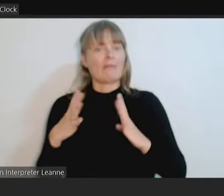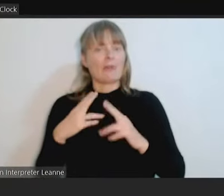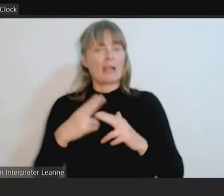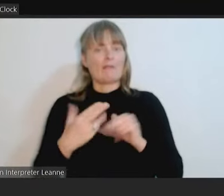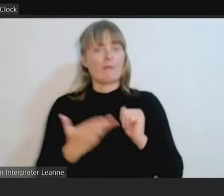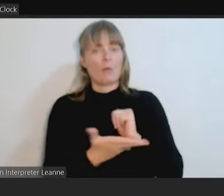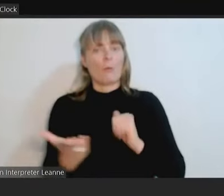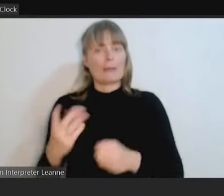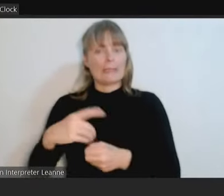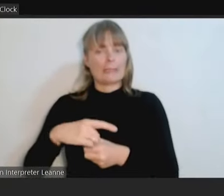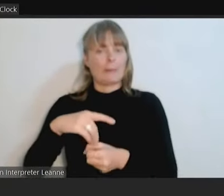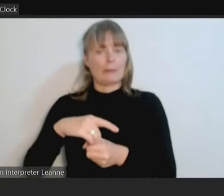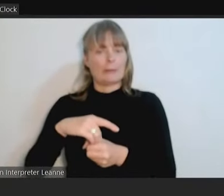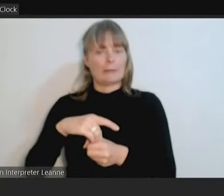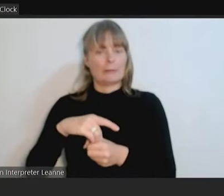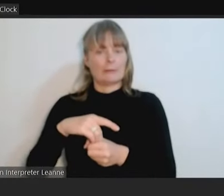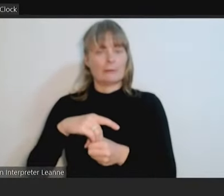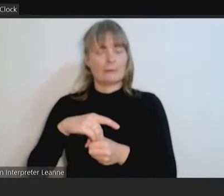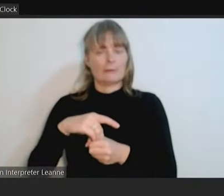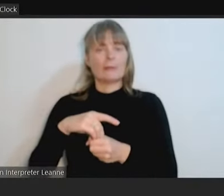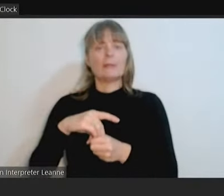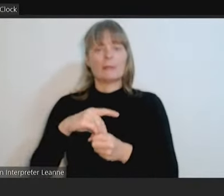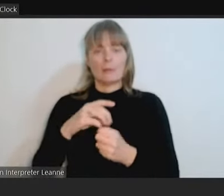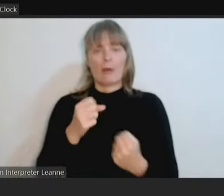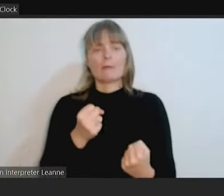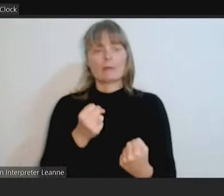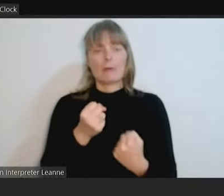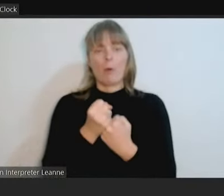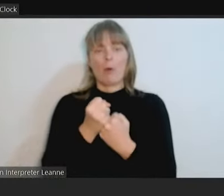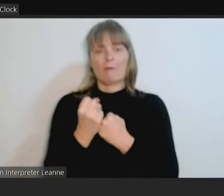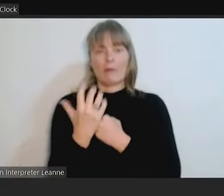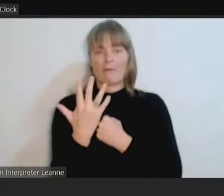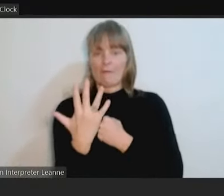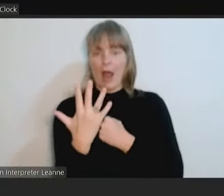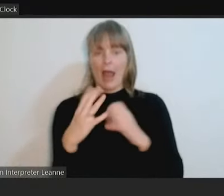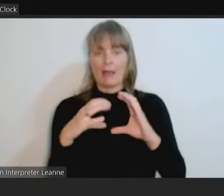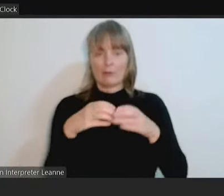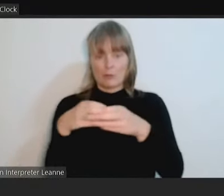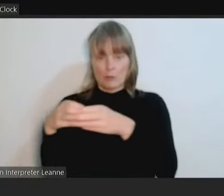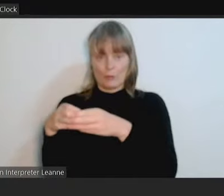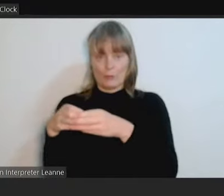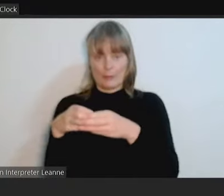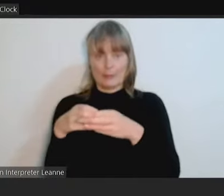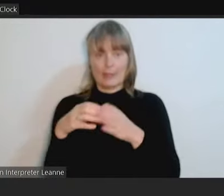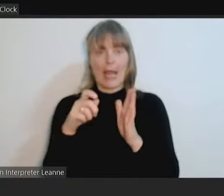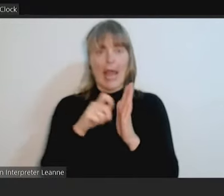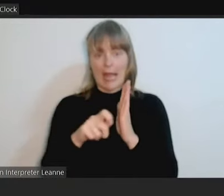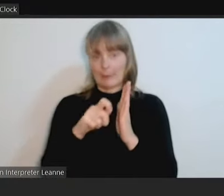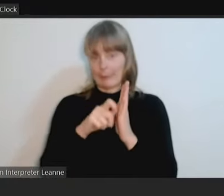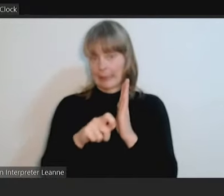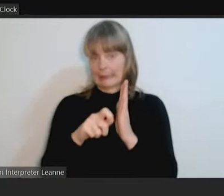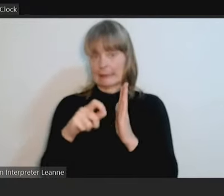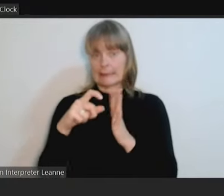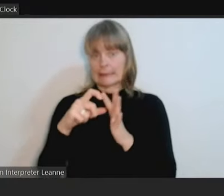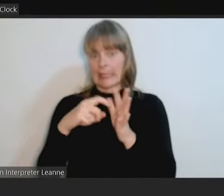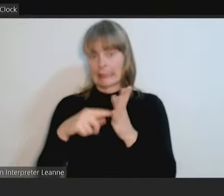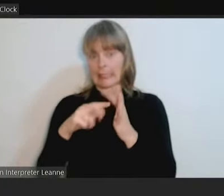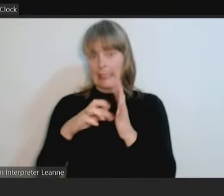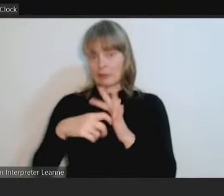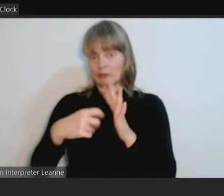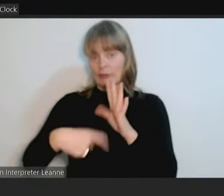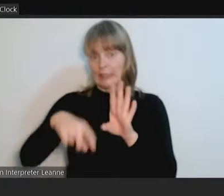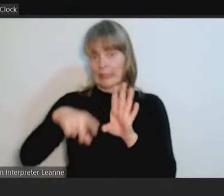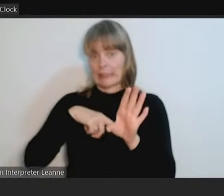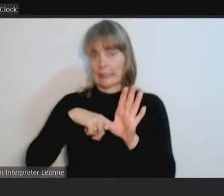Support to five Darabin volunteer monitoring groups, admin annual reports, data entry, Mary Creek rapid response to litter program